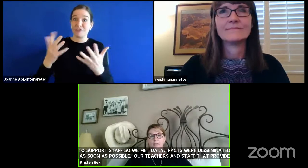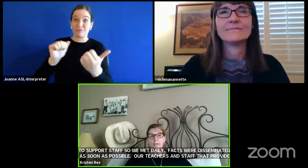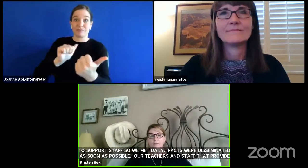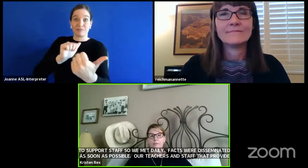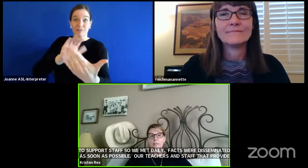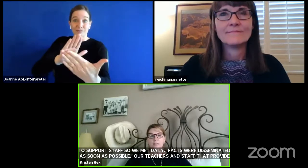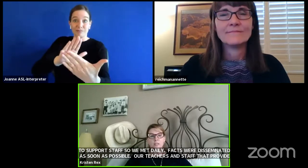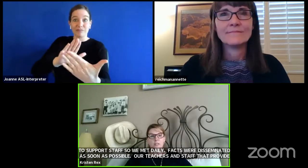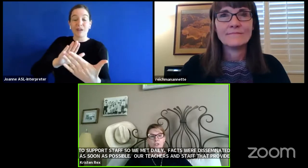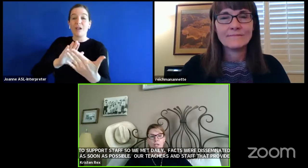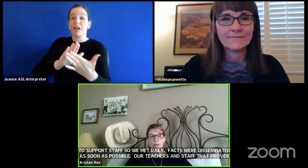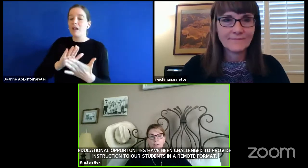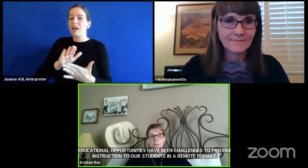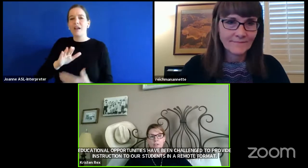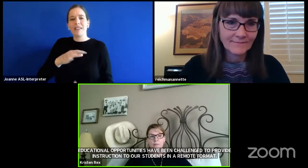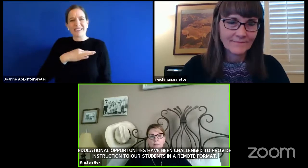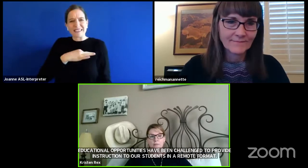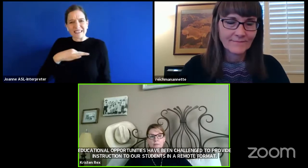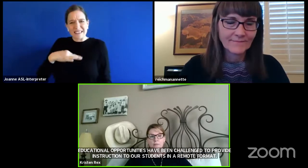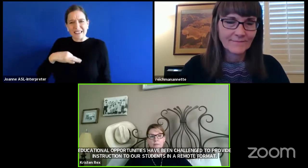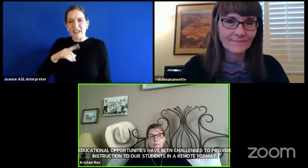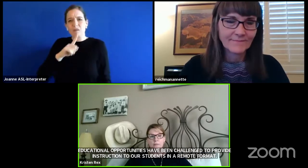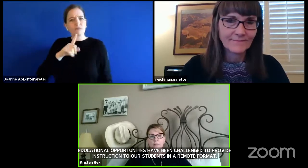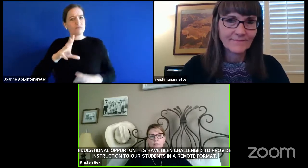they have risen to the challenge.